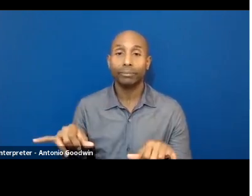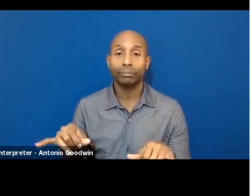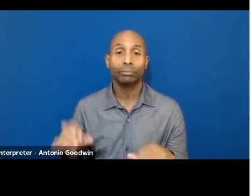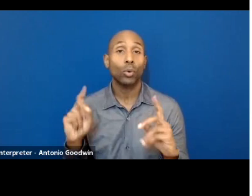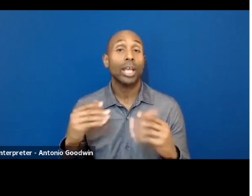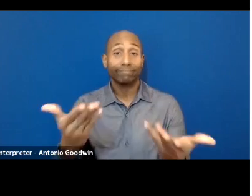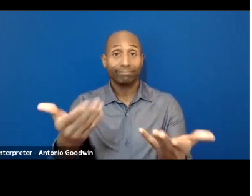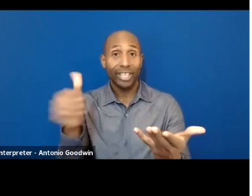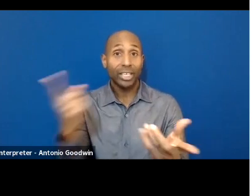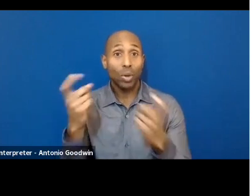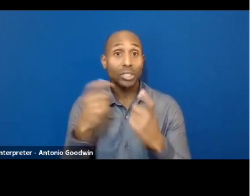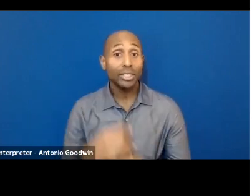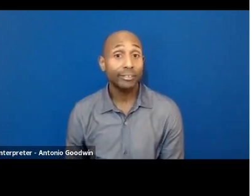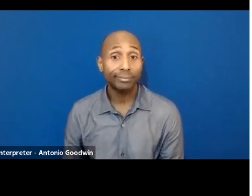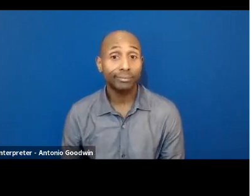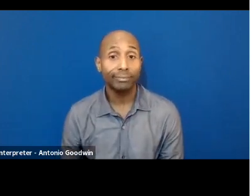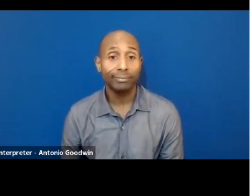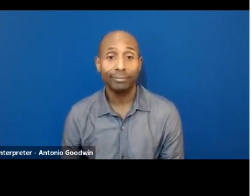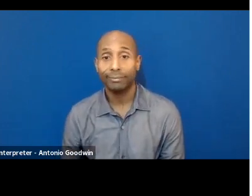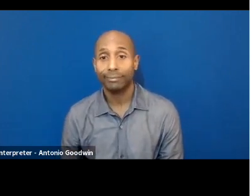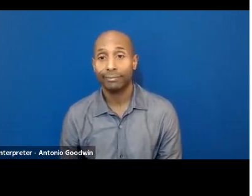open up the floor to questions.